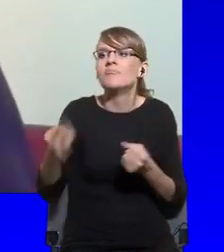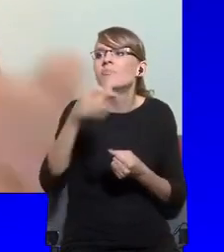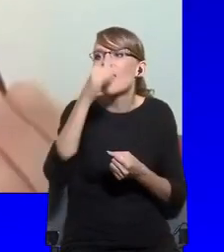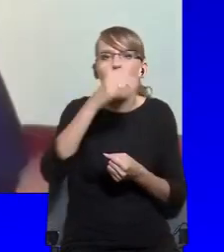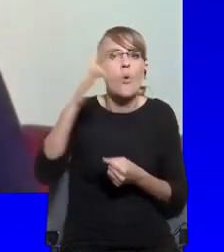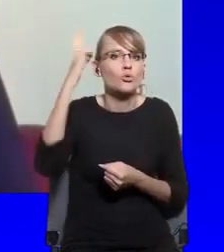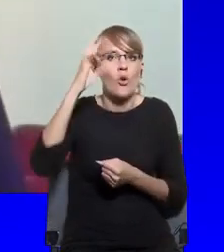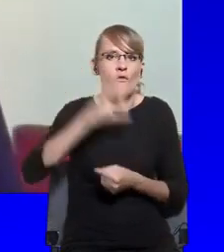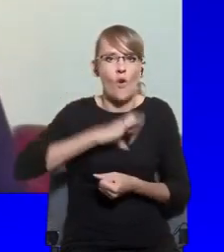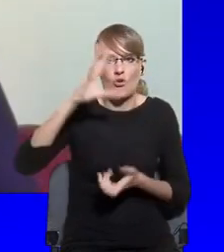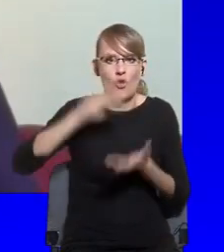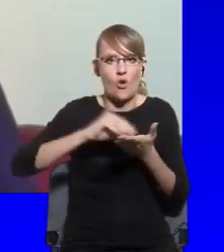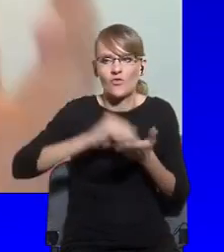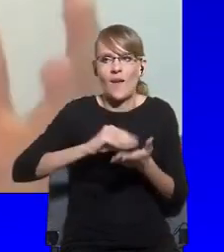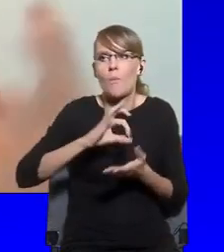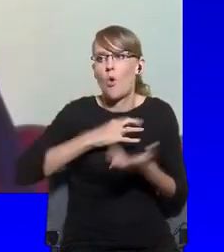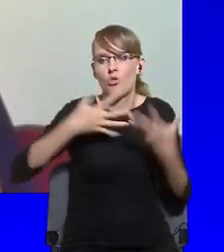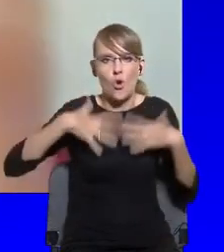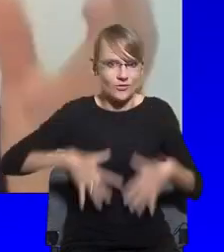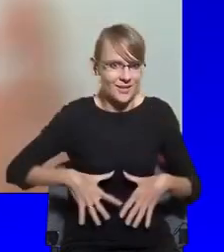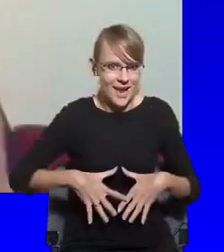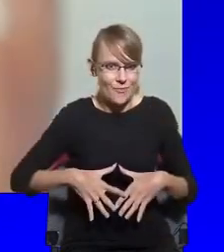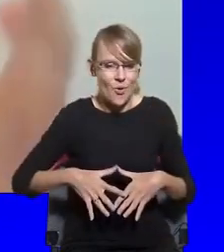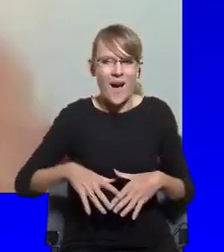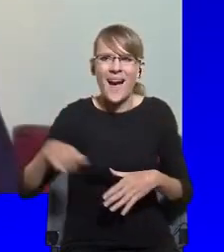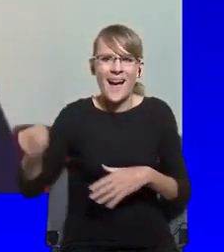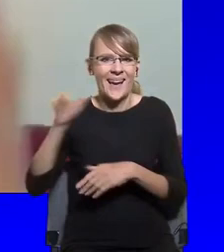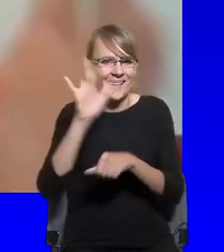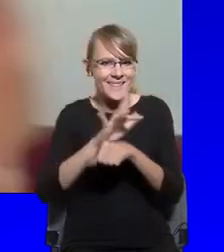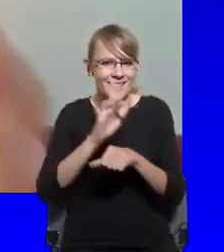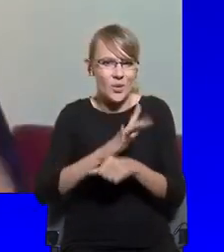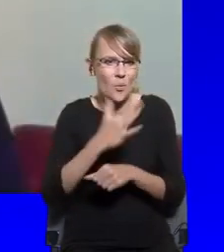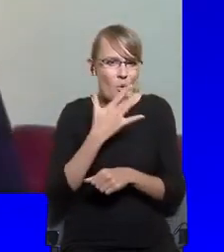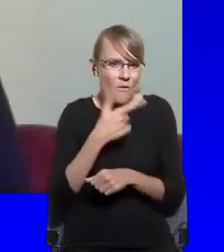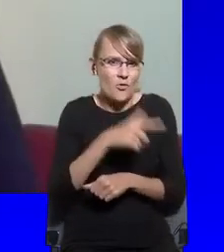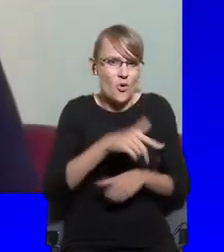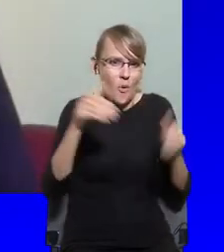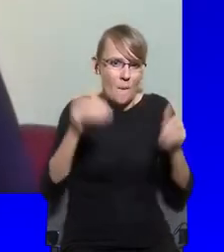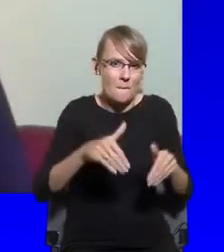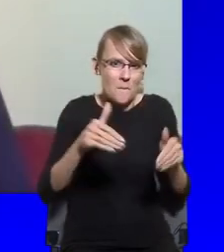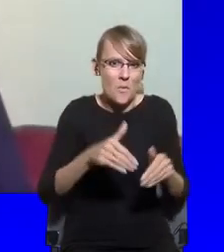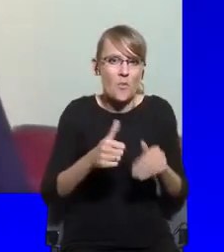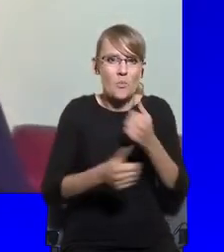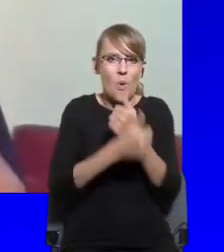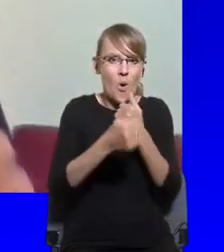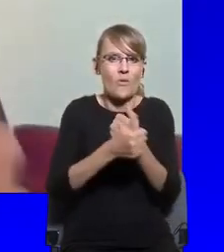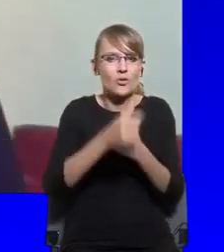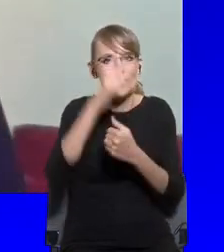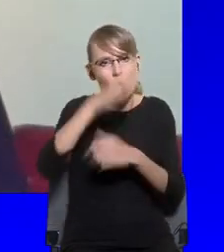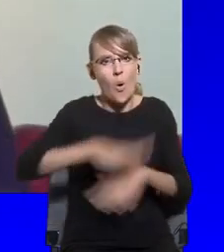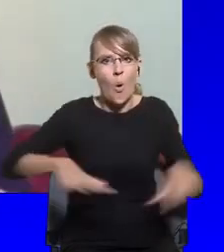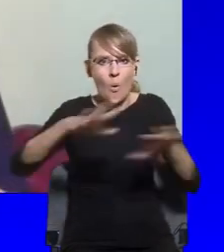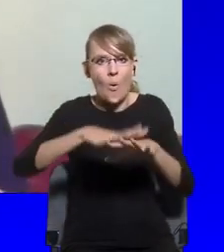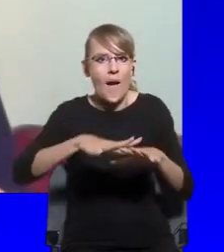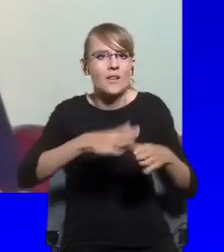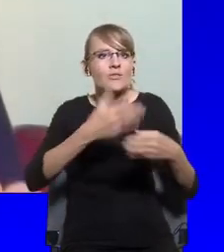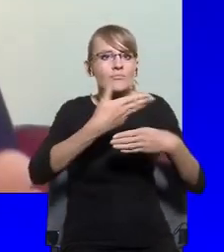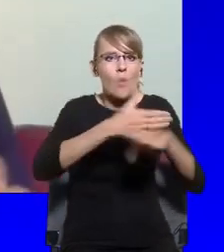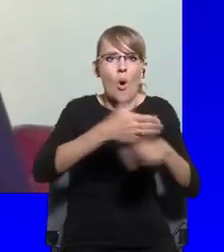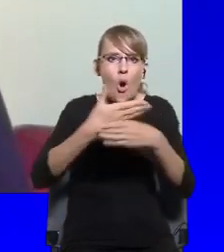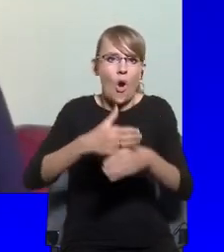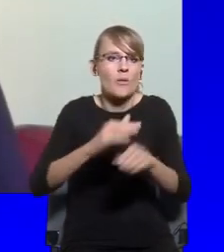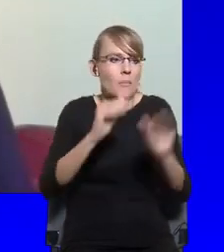such that, according to the critics, society would break up into ever more fragmented little communities. It's a complete caricature.